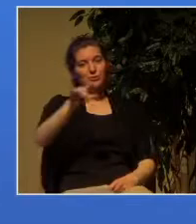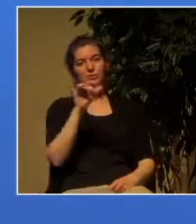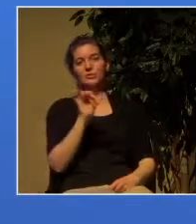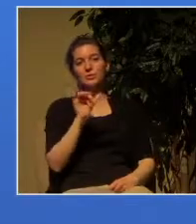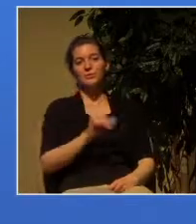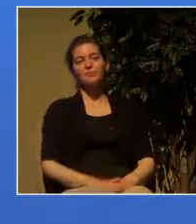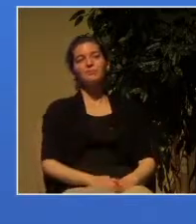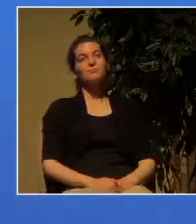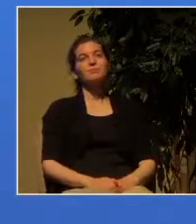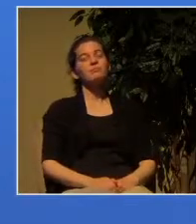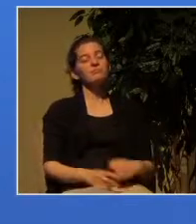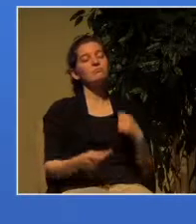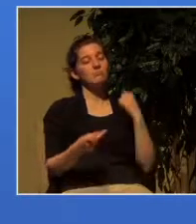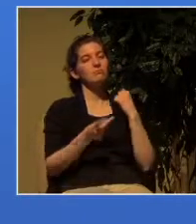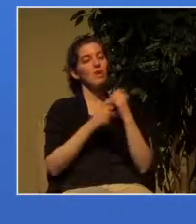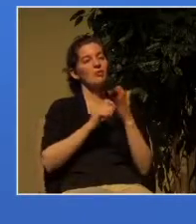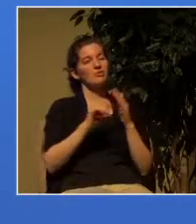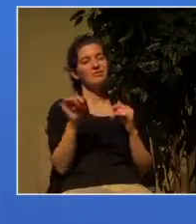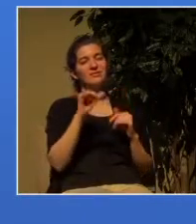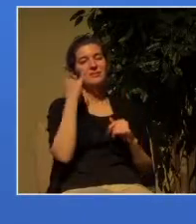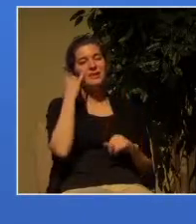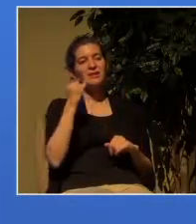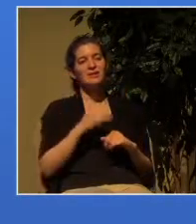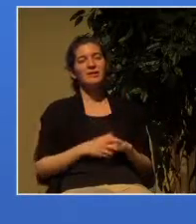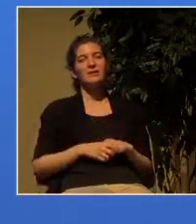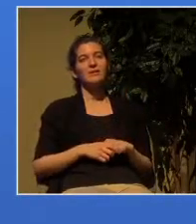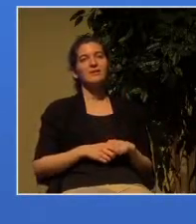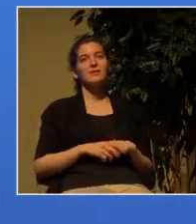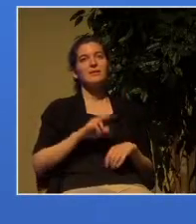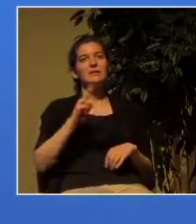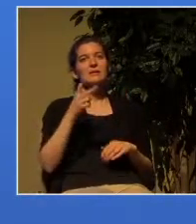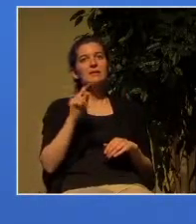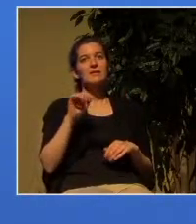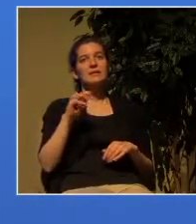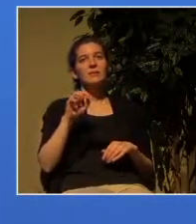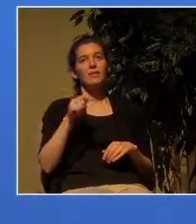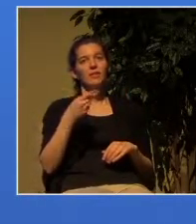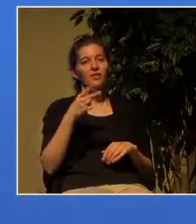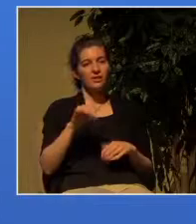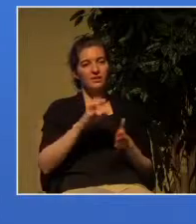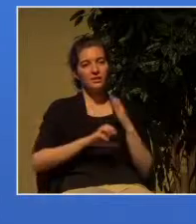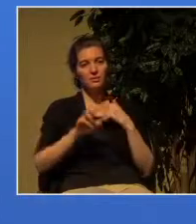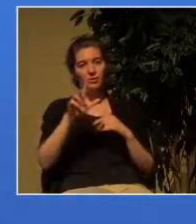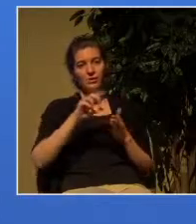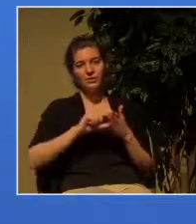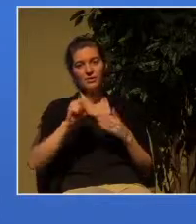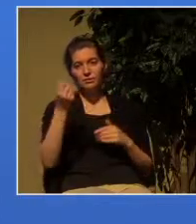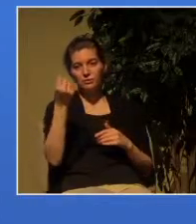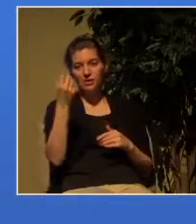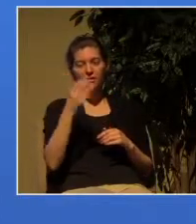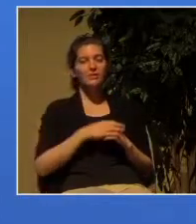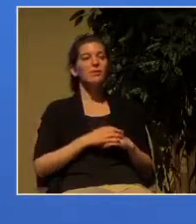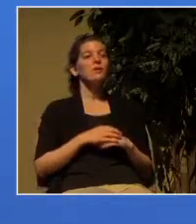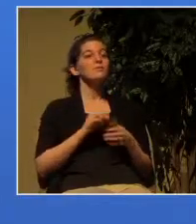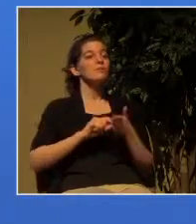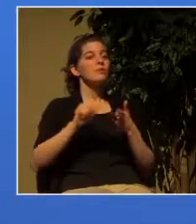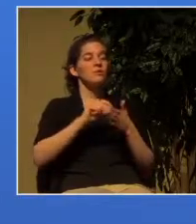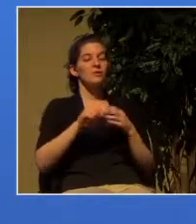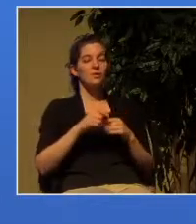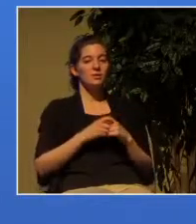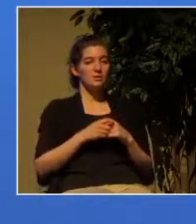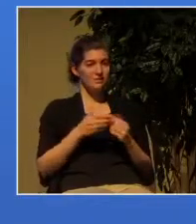verse 12 when he says in fact everyone who wants to live a godly life in Christ Jesus